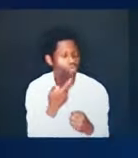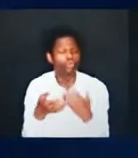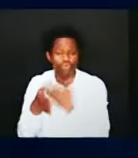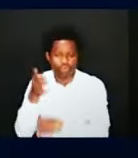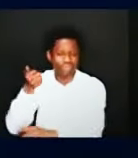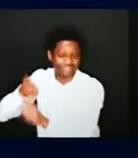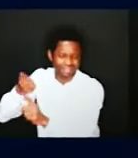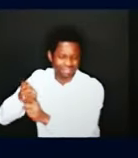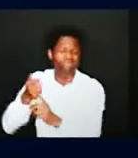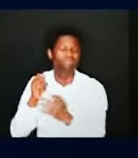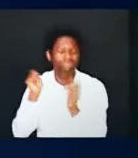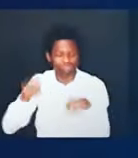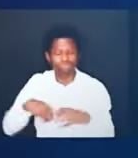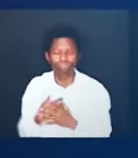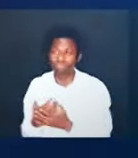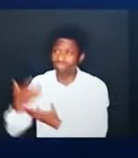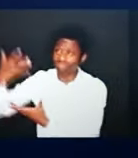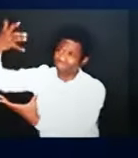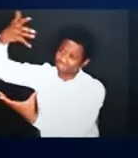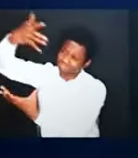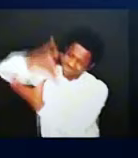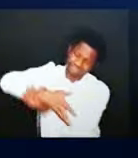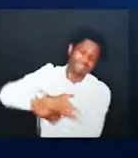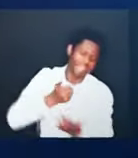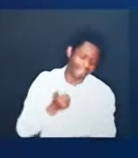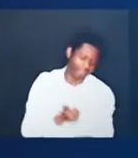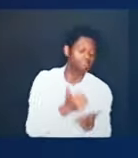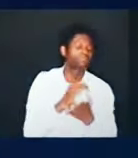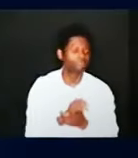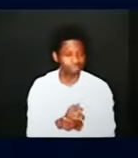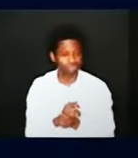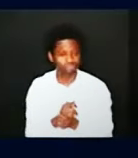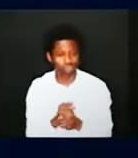no one could have done it